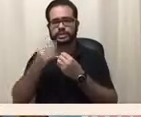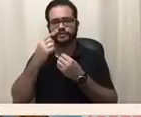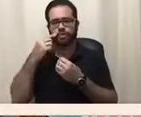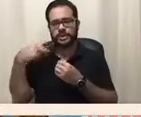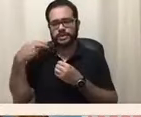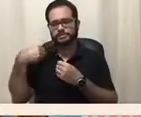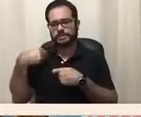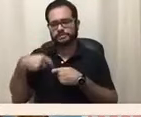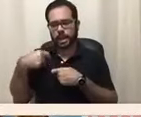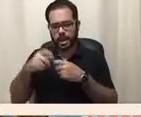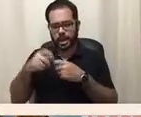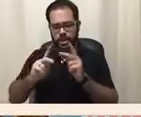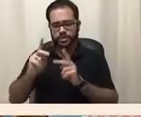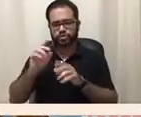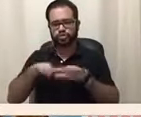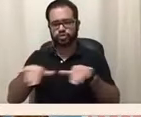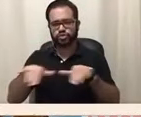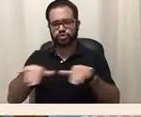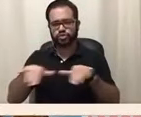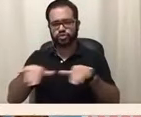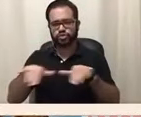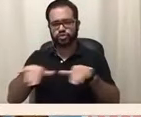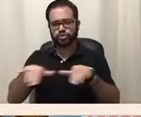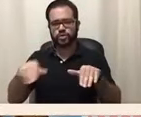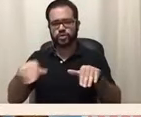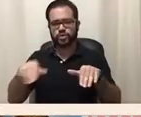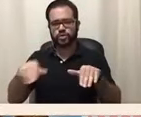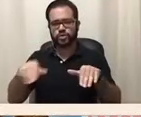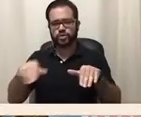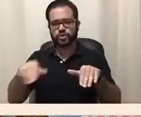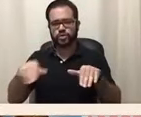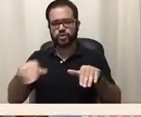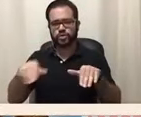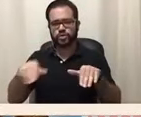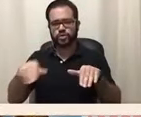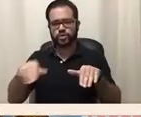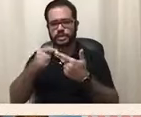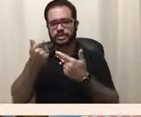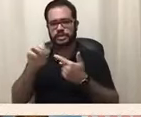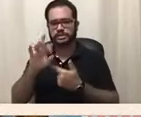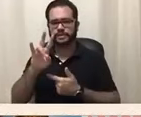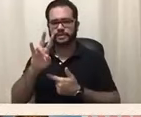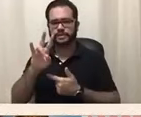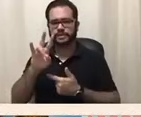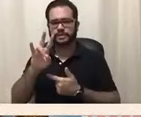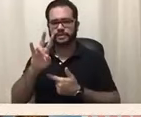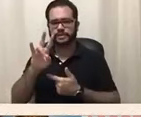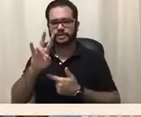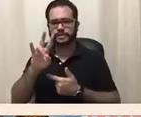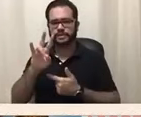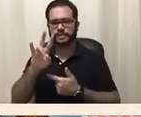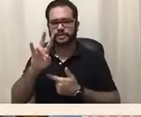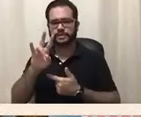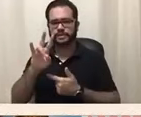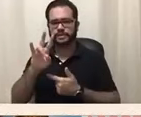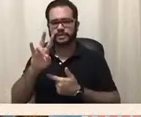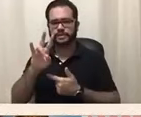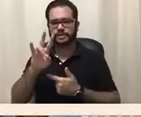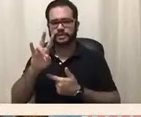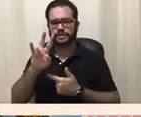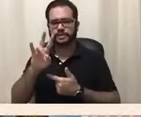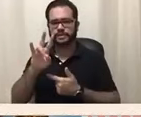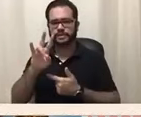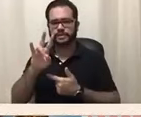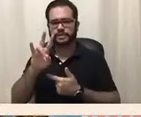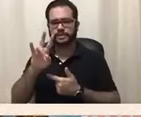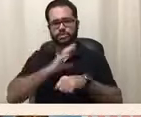after that in 78 also the national council on disability was established uh board was established uh